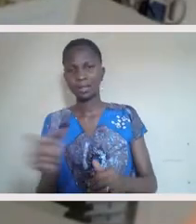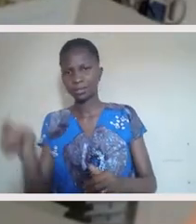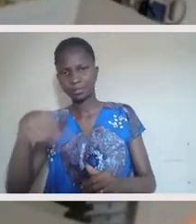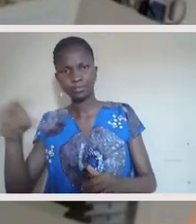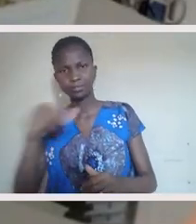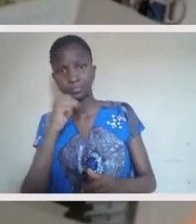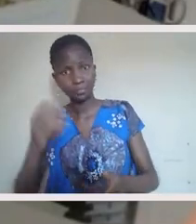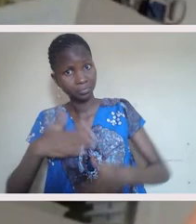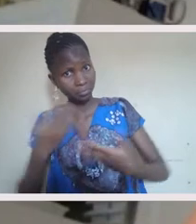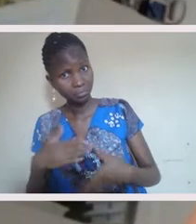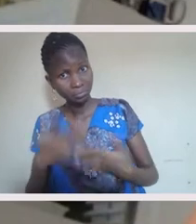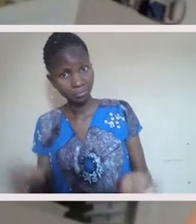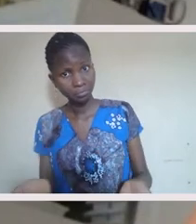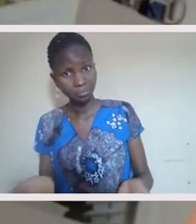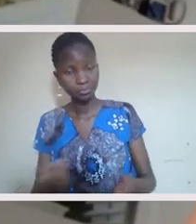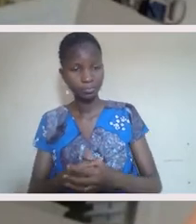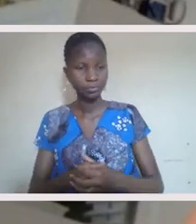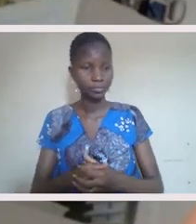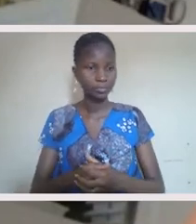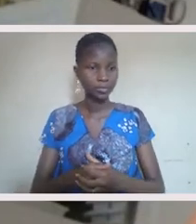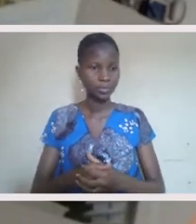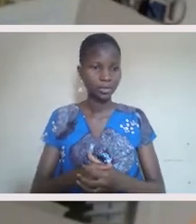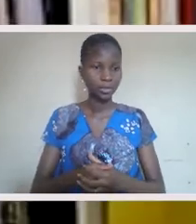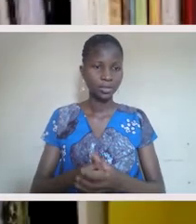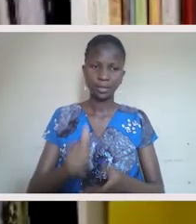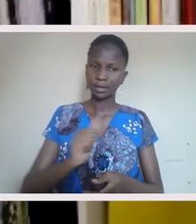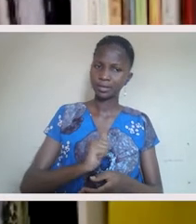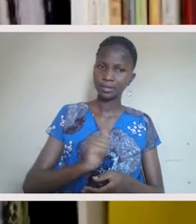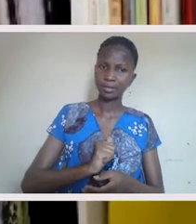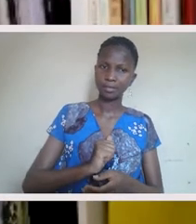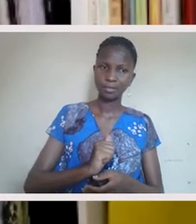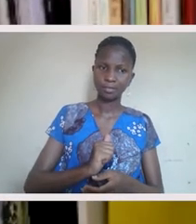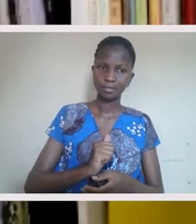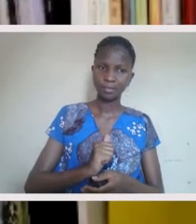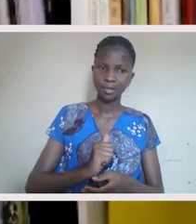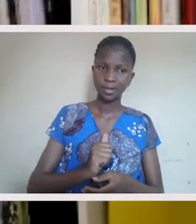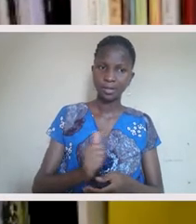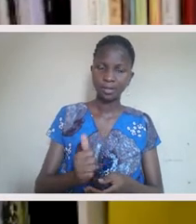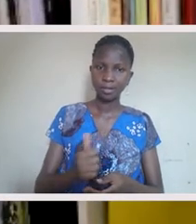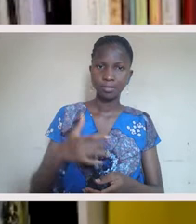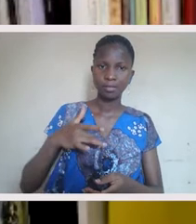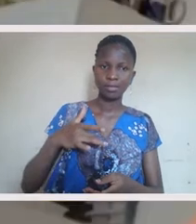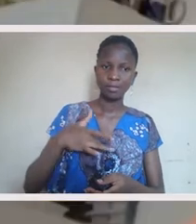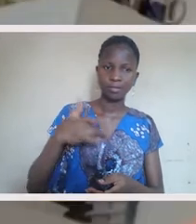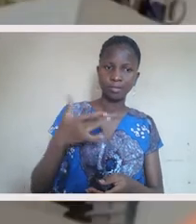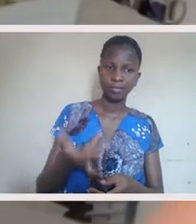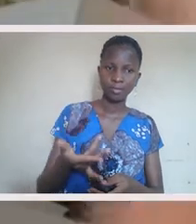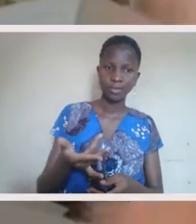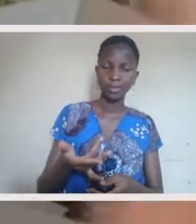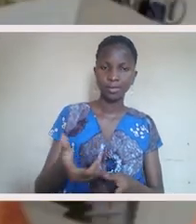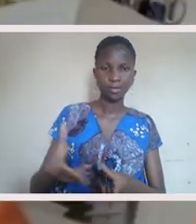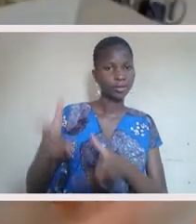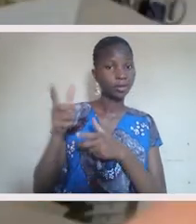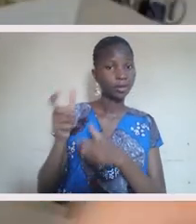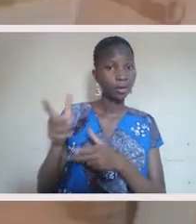the very end that there was any unhappiness at all. Okay. And I got like, here was